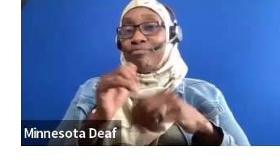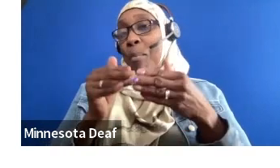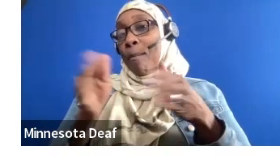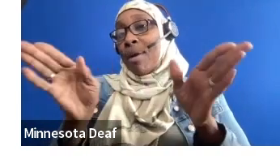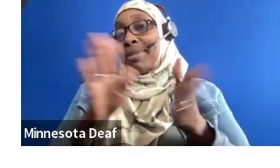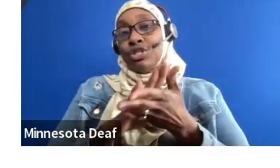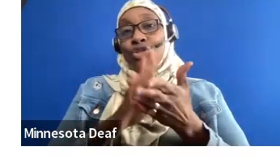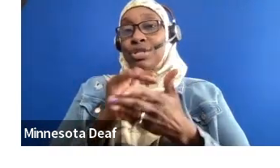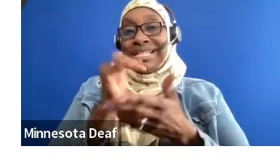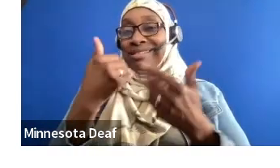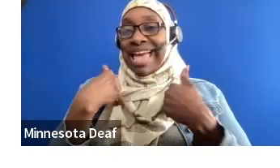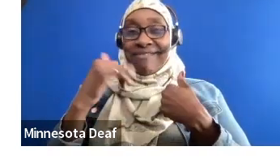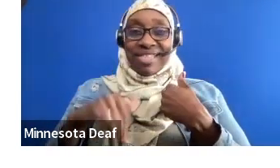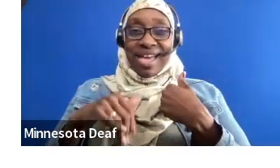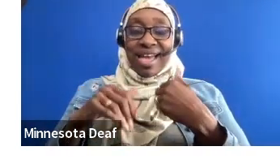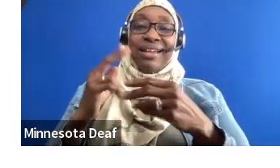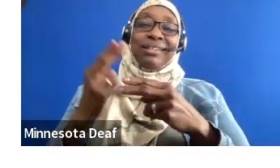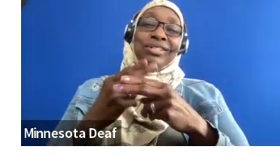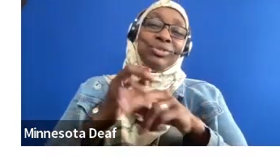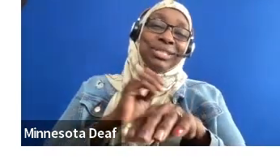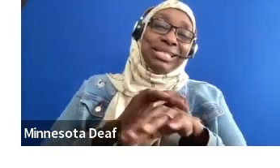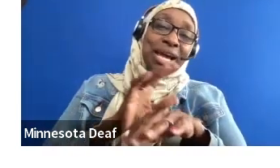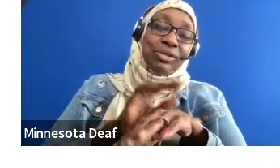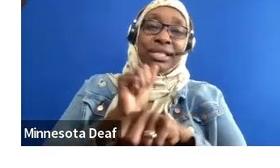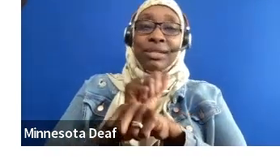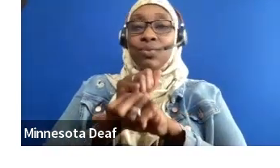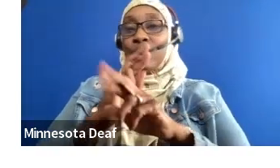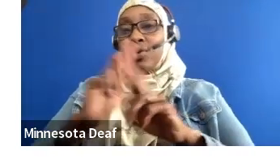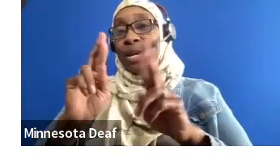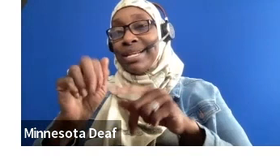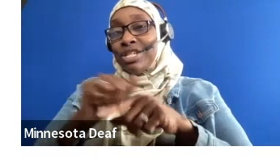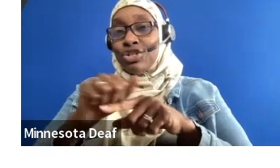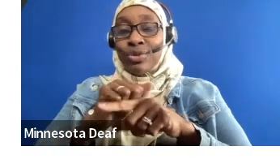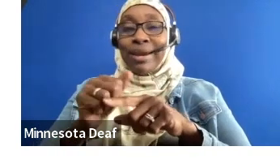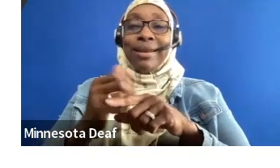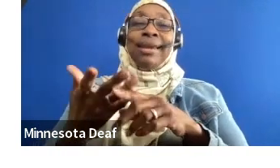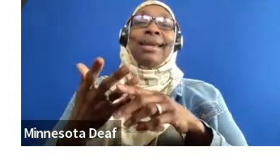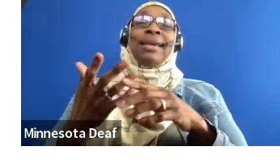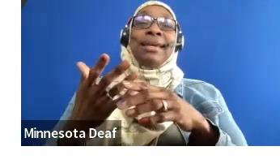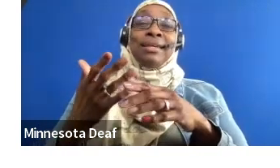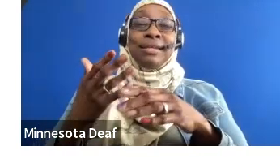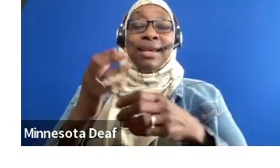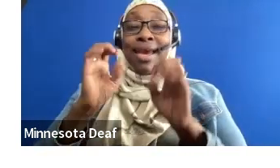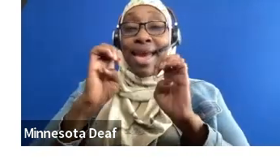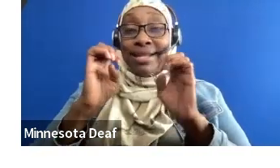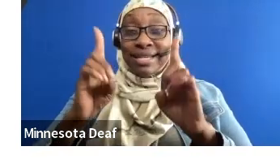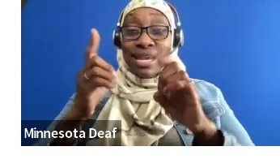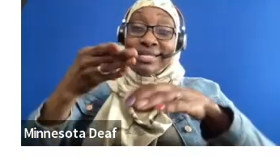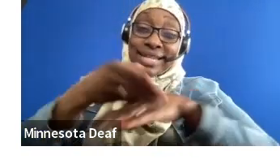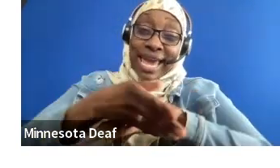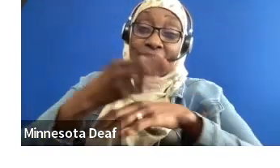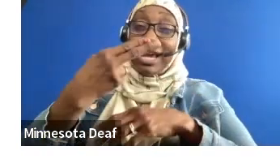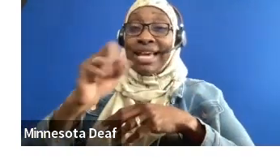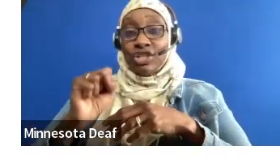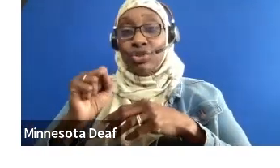work readiness training, self-advocacy, post-secondary education, and work-based learning with the potential to aim for an internship. That's one of the